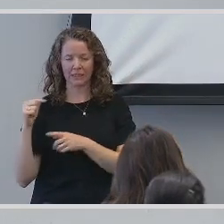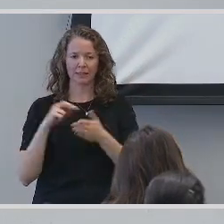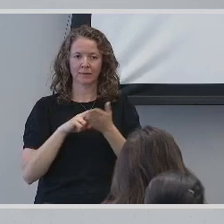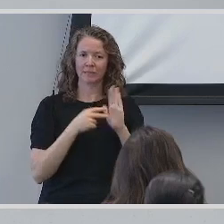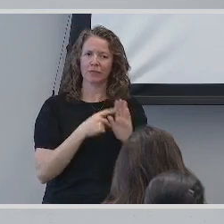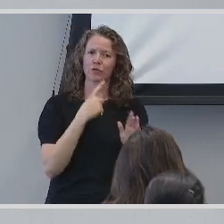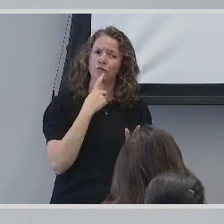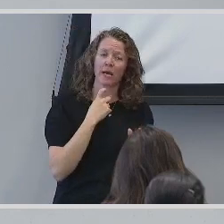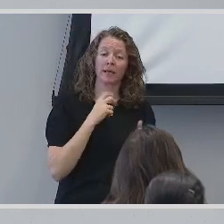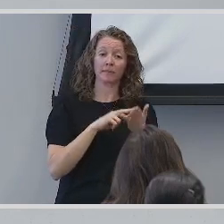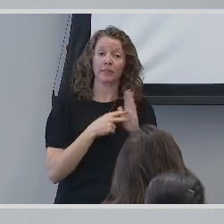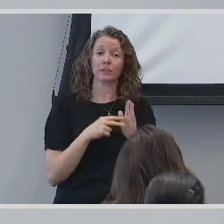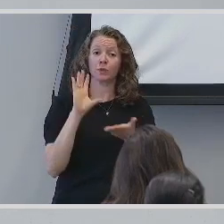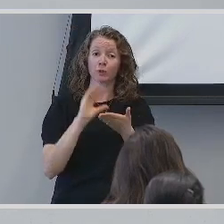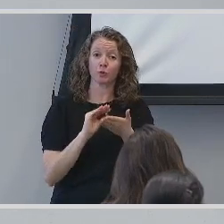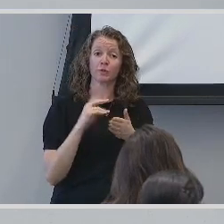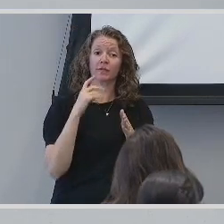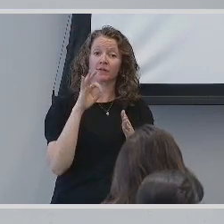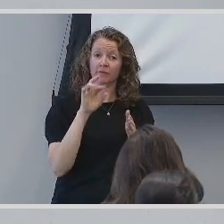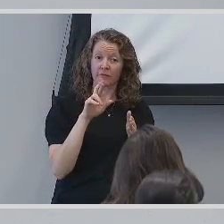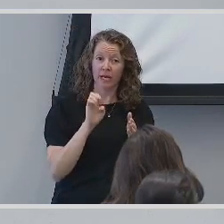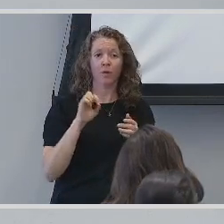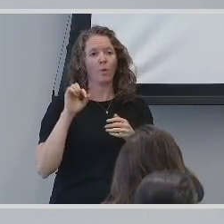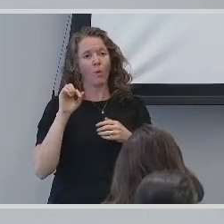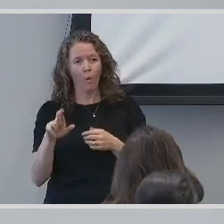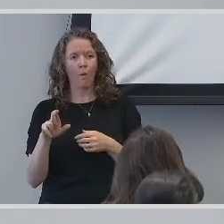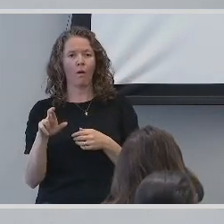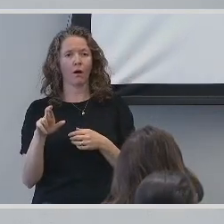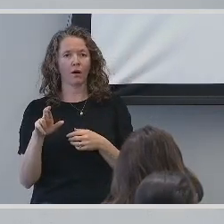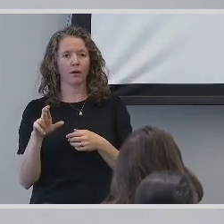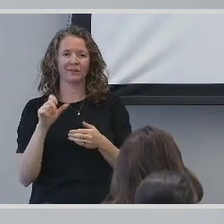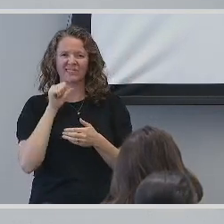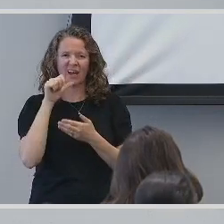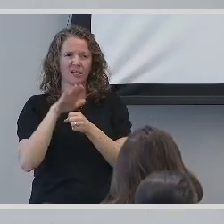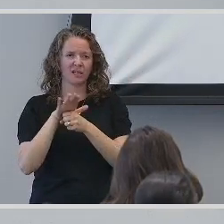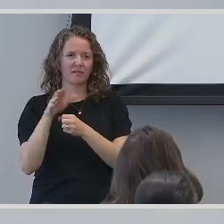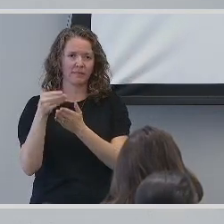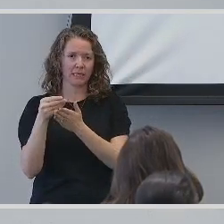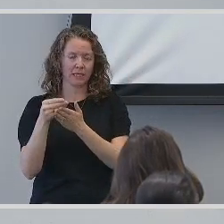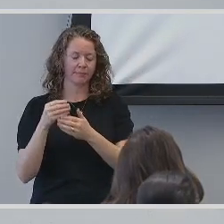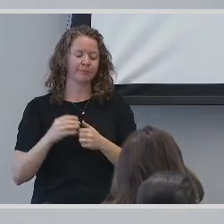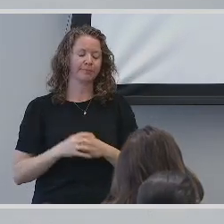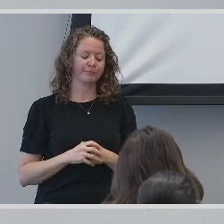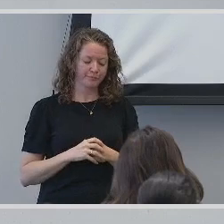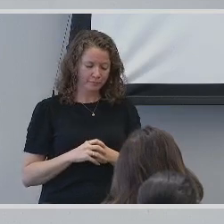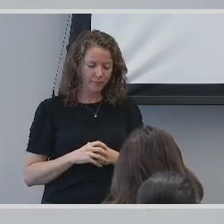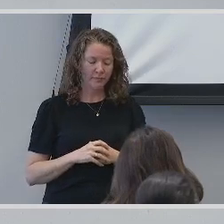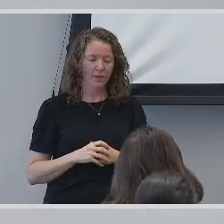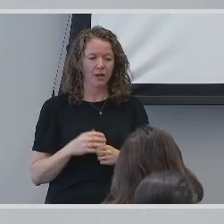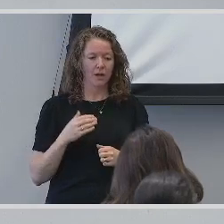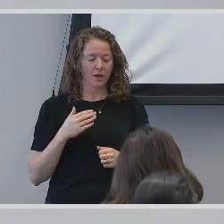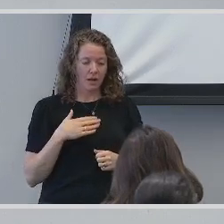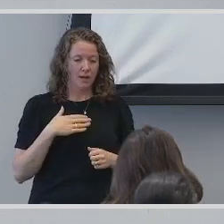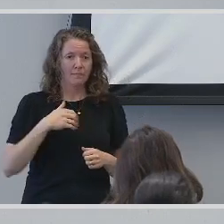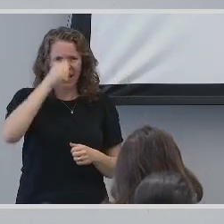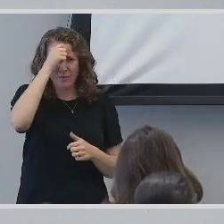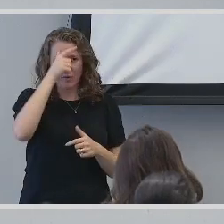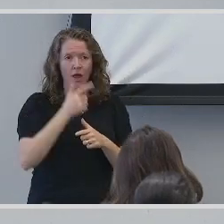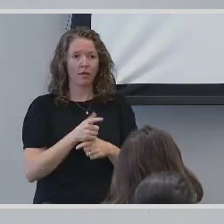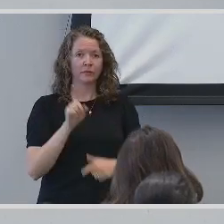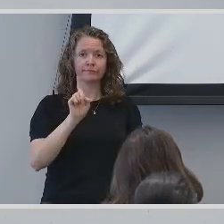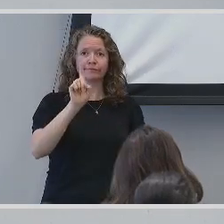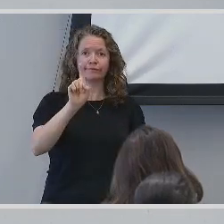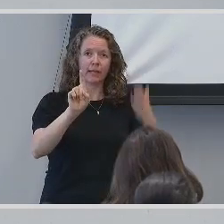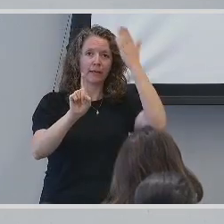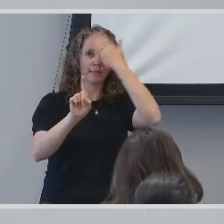fare and metro card. My brother had walked ahead of me and hadn't seen what had initially happened. Suddenly, I felt a large hand on